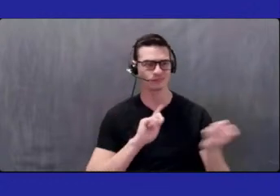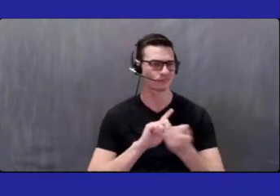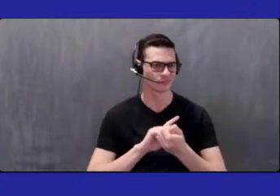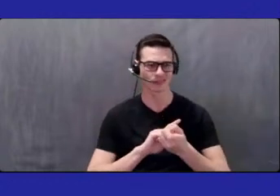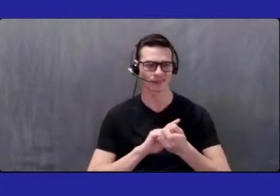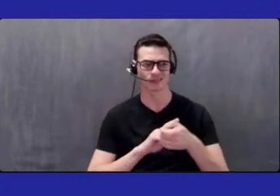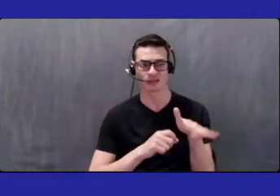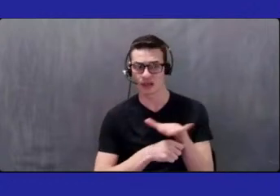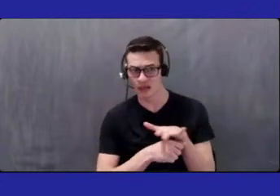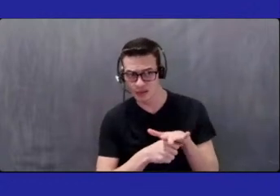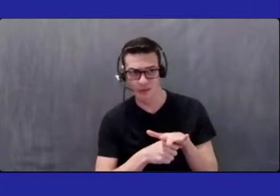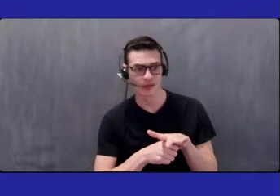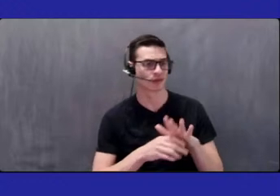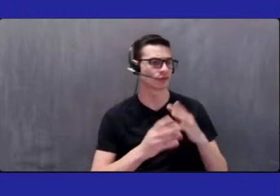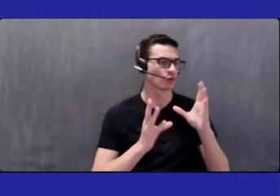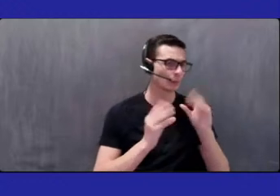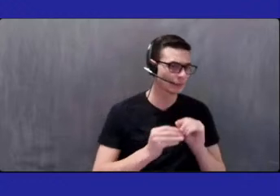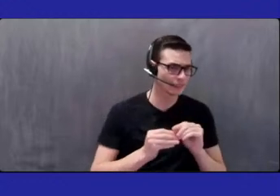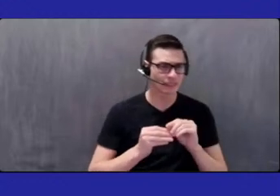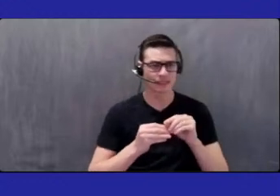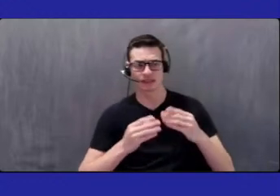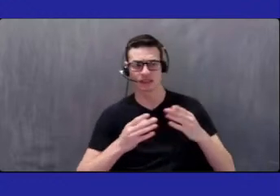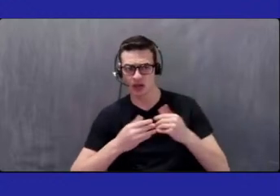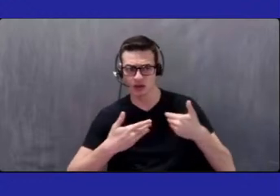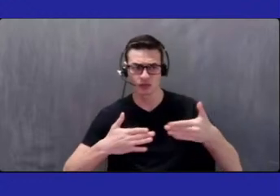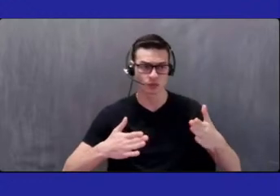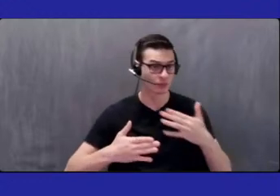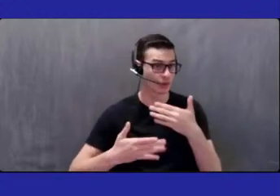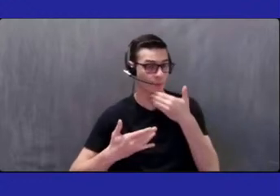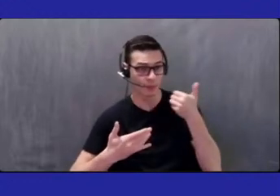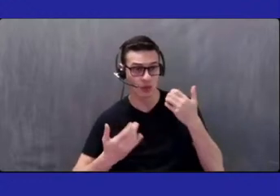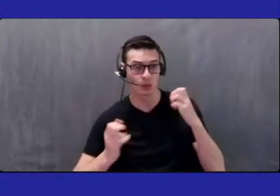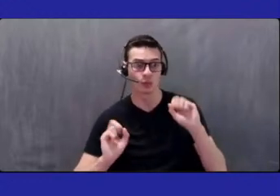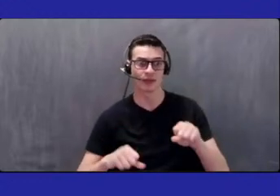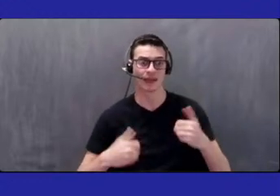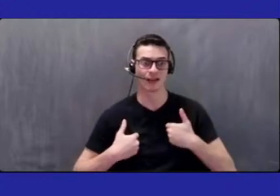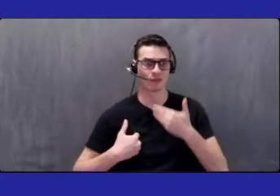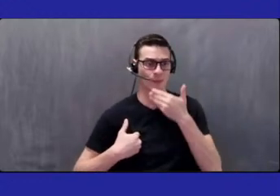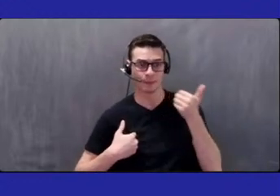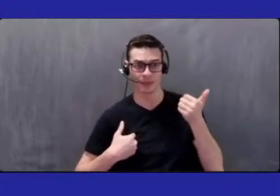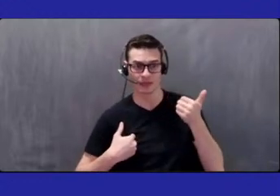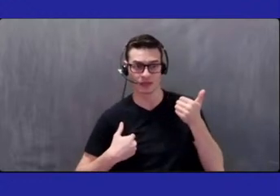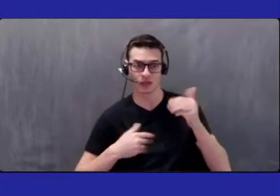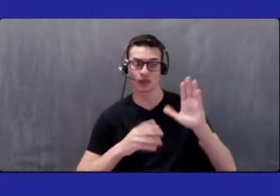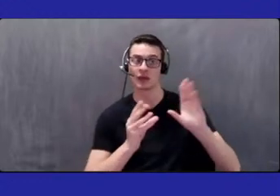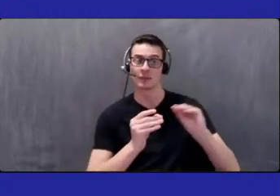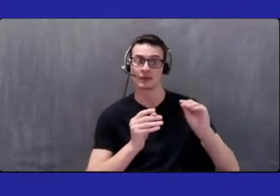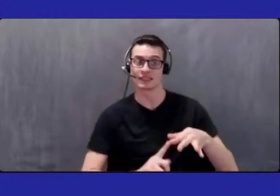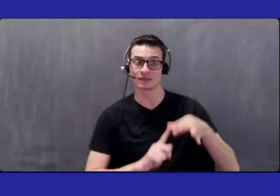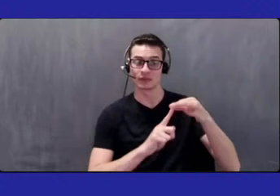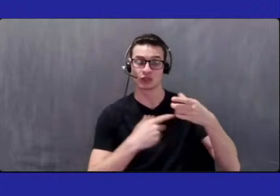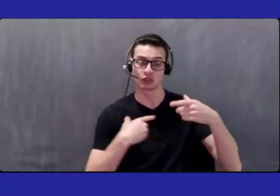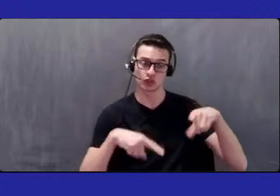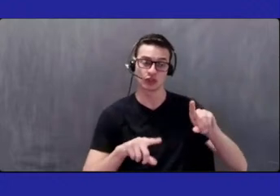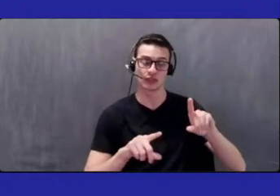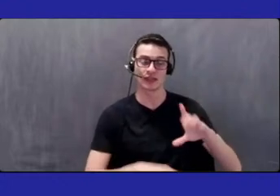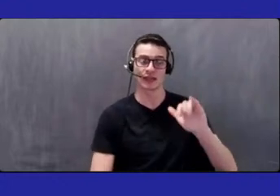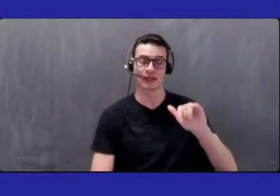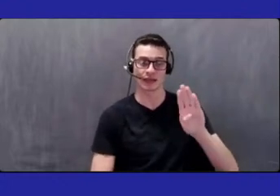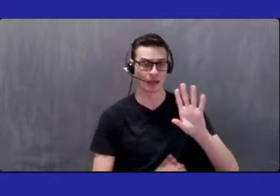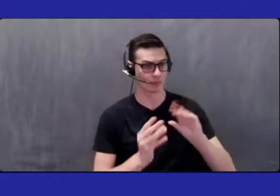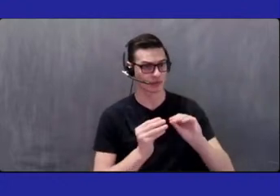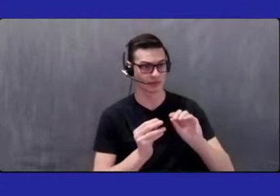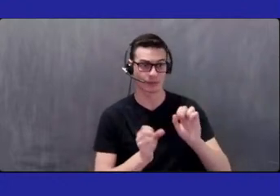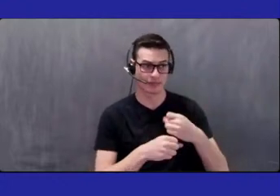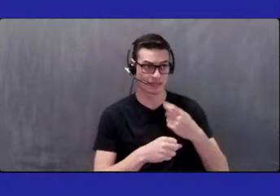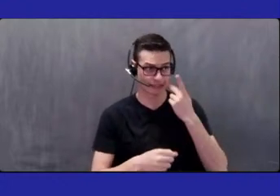meeting areas so we can do better with audio and visual, especially during our cab meetings and things of that nature. It makes it easier for people to see